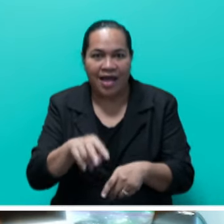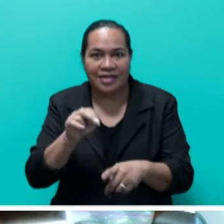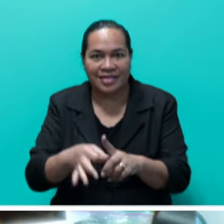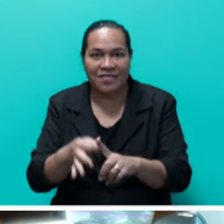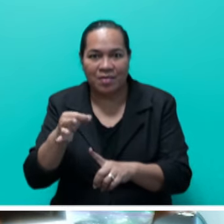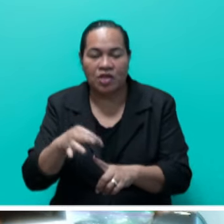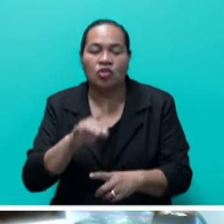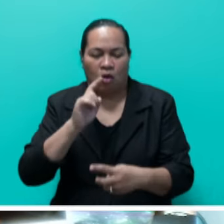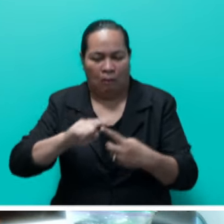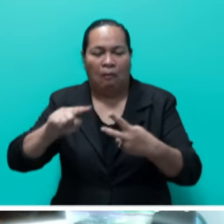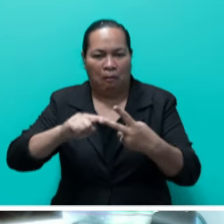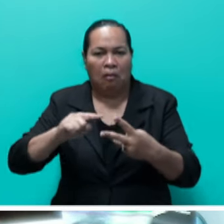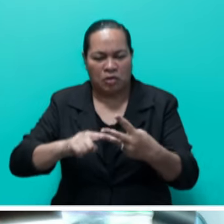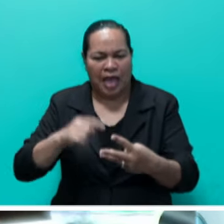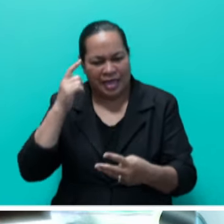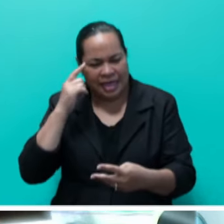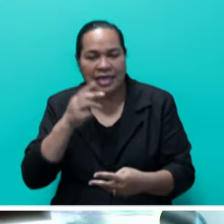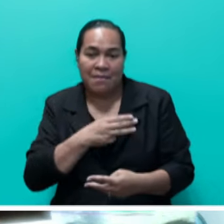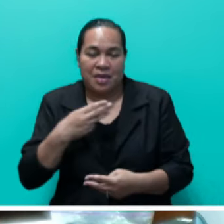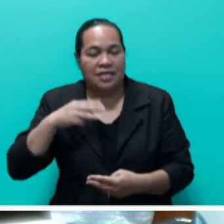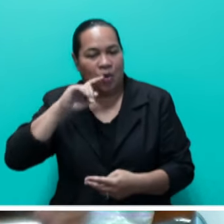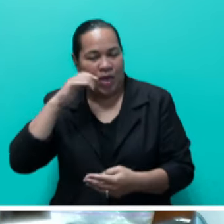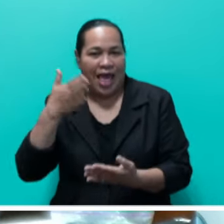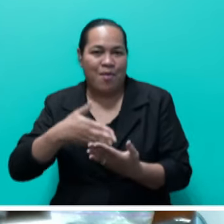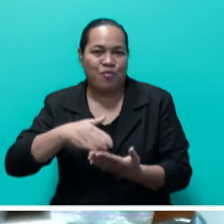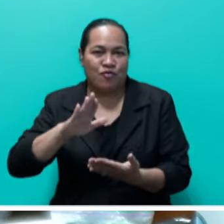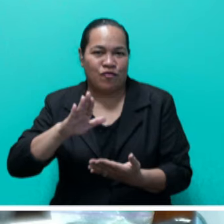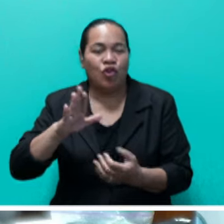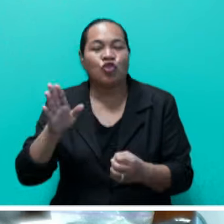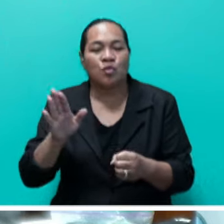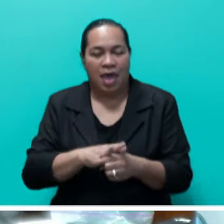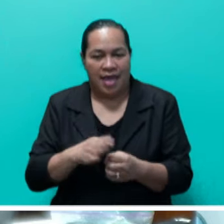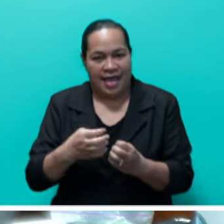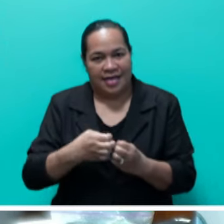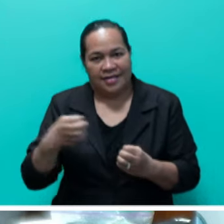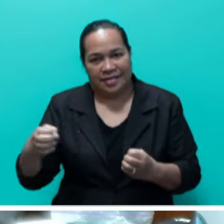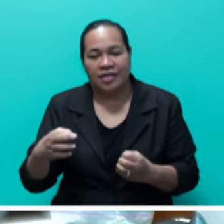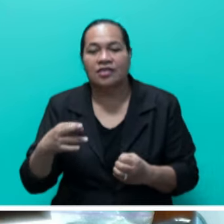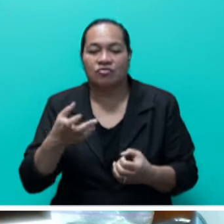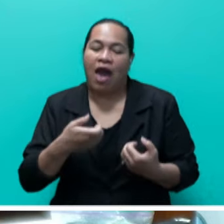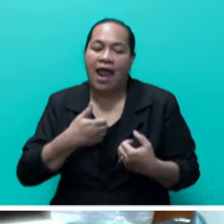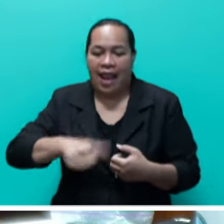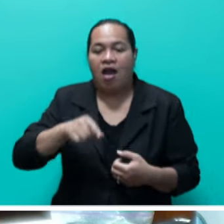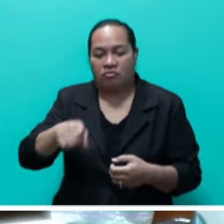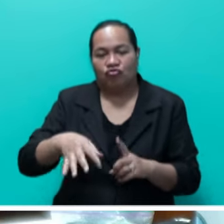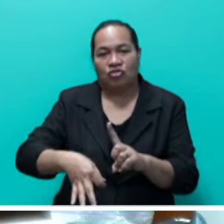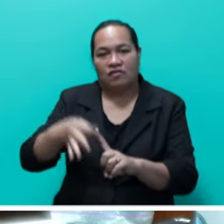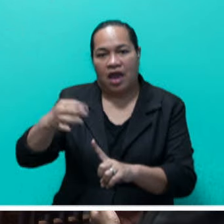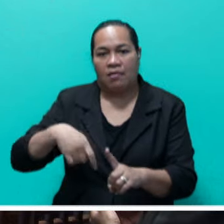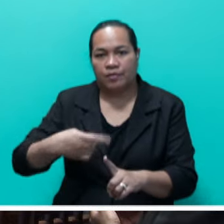think, are the ones that the minister would approve to have an extension of the development lease. Thank you, Mr. Speaker.